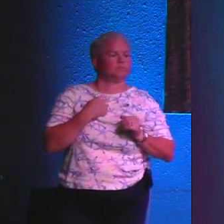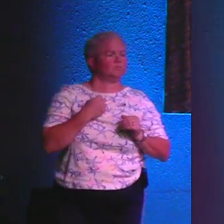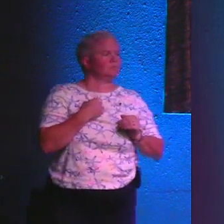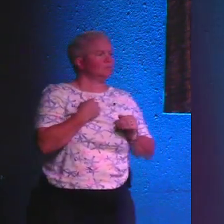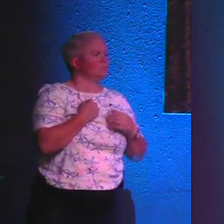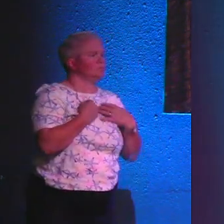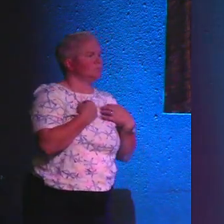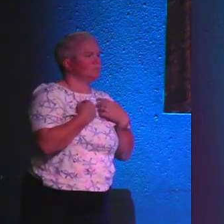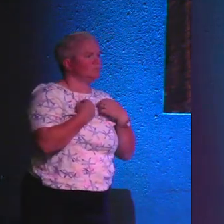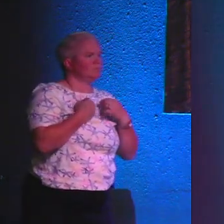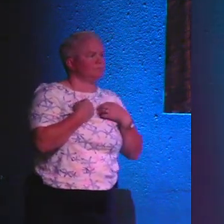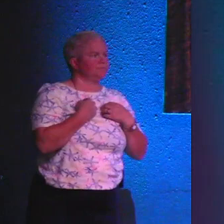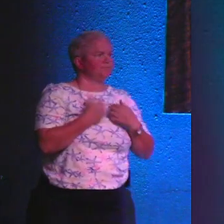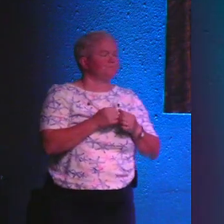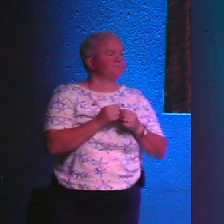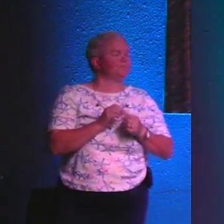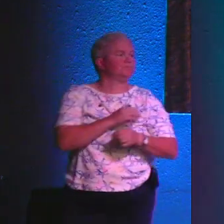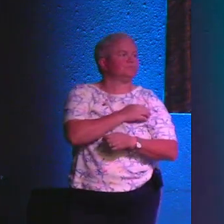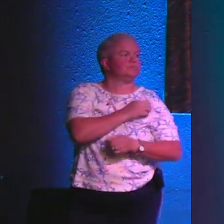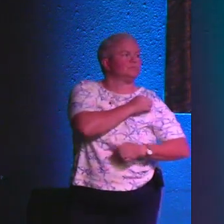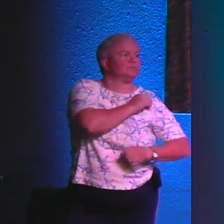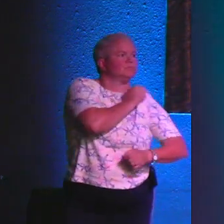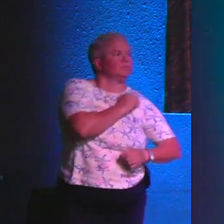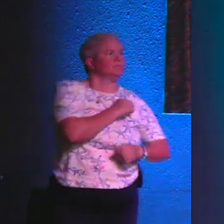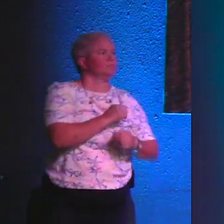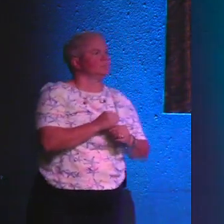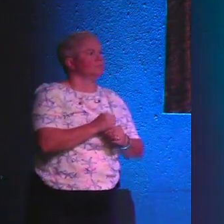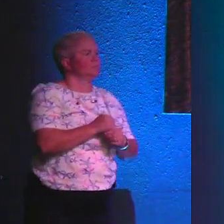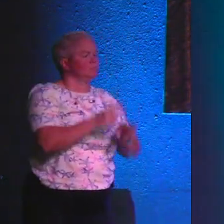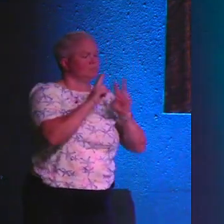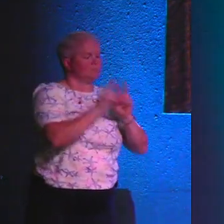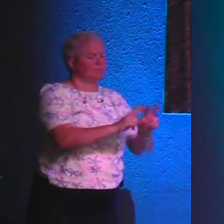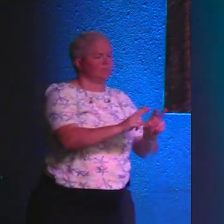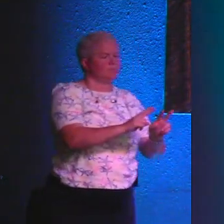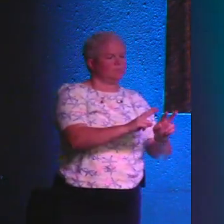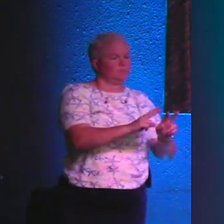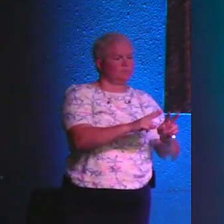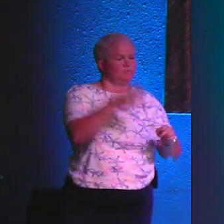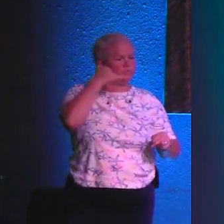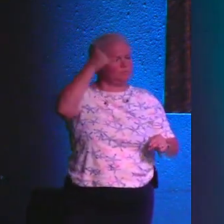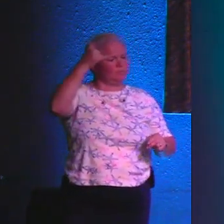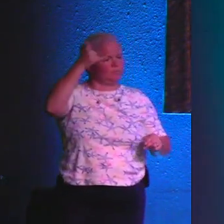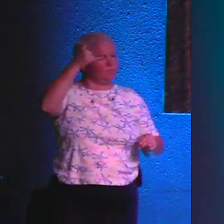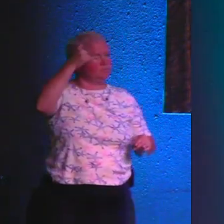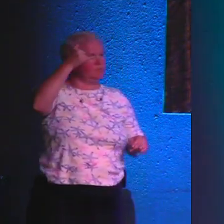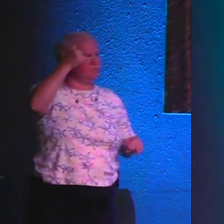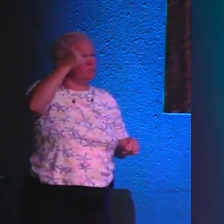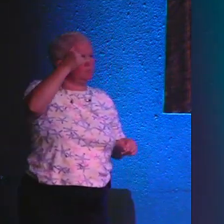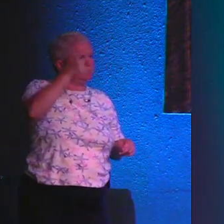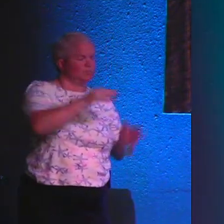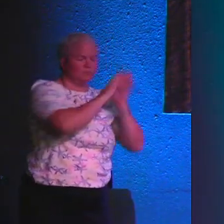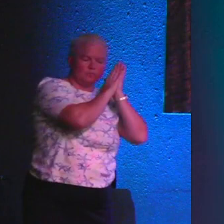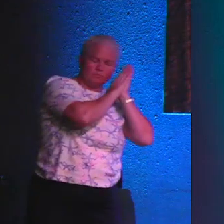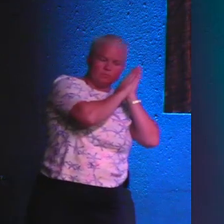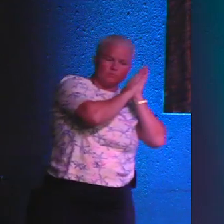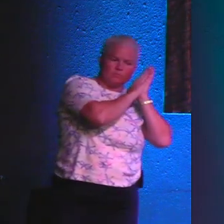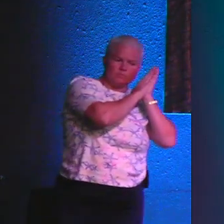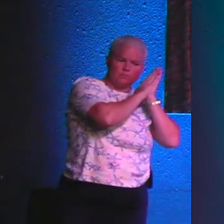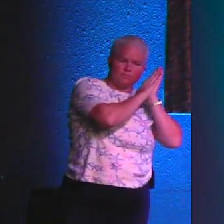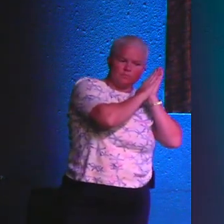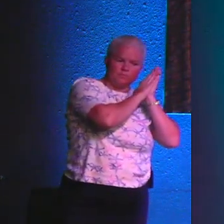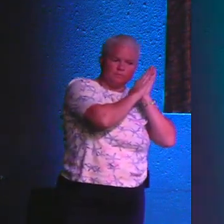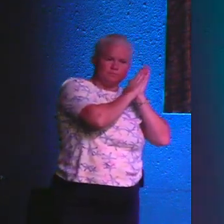Christ is supreme and we are invited and we are called to rest in